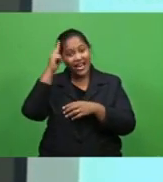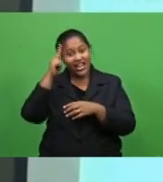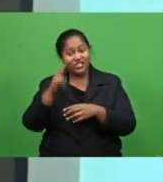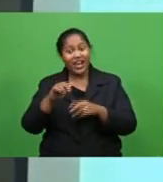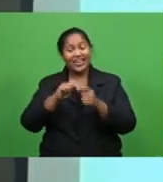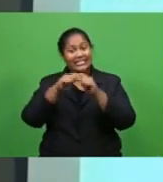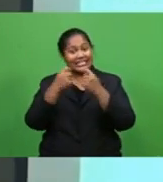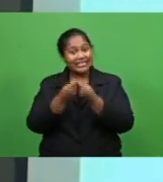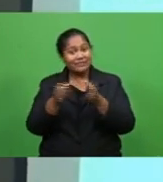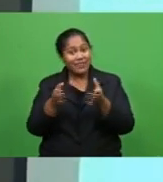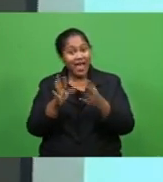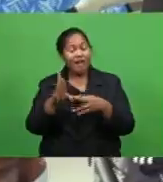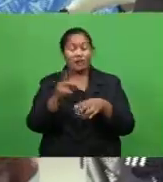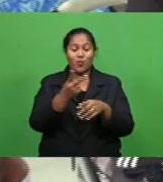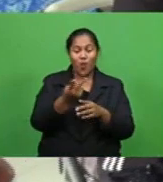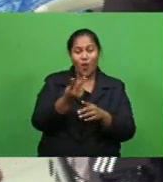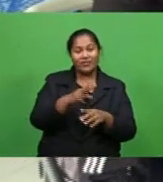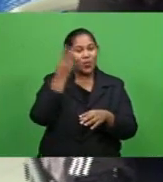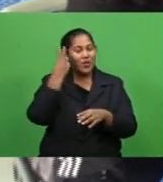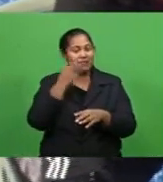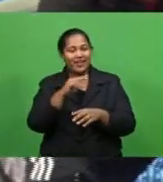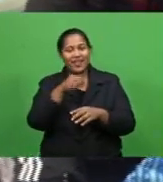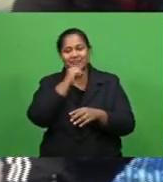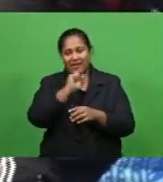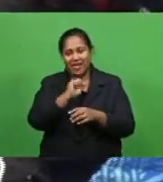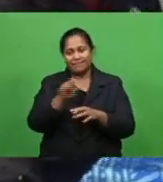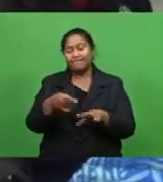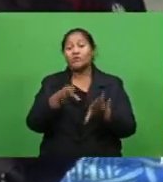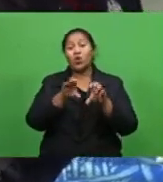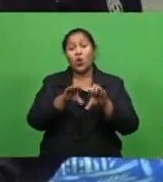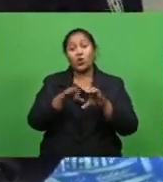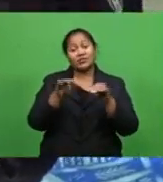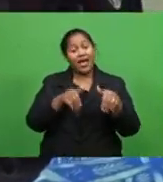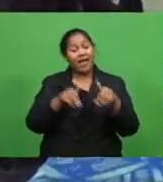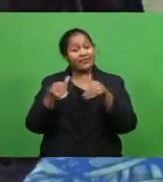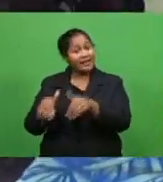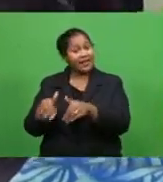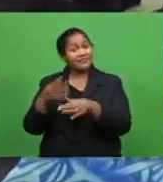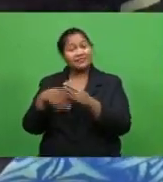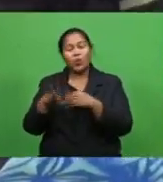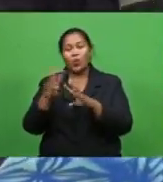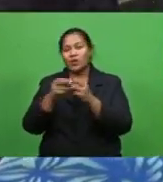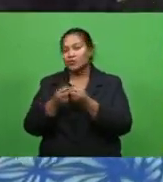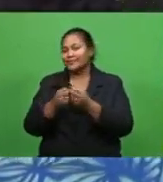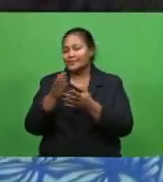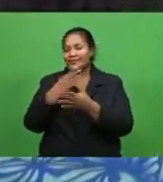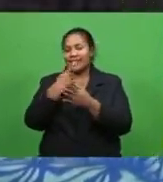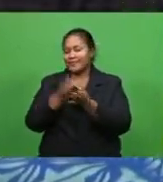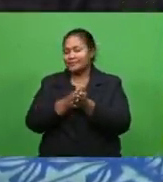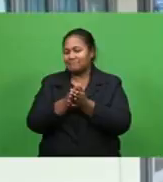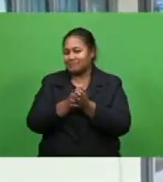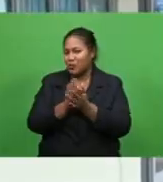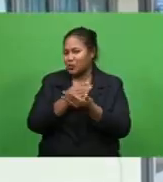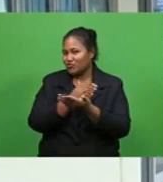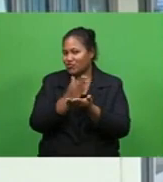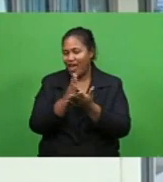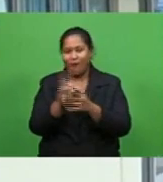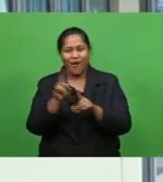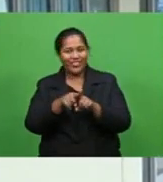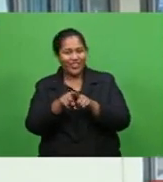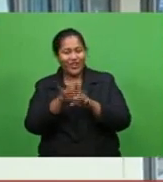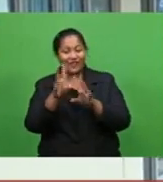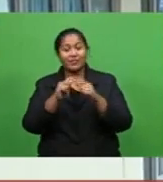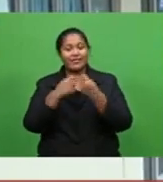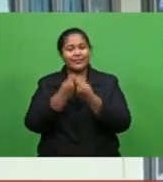as well for women as for men the coaches attending the workshop say they are eager to share what they've learned with their teams defense and